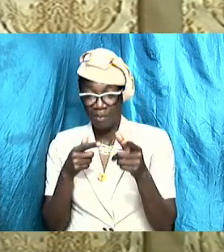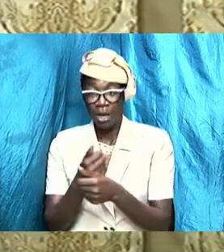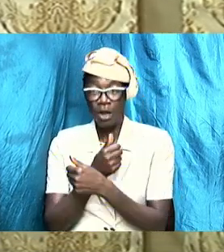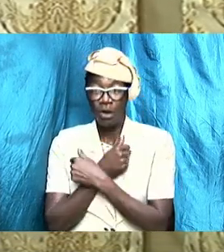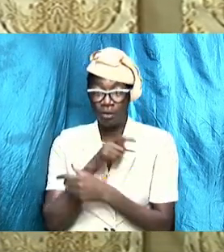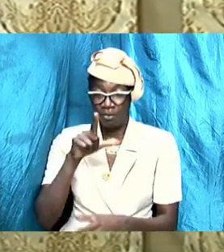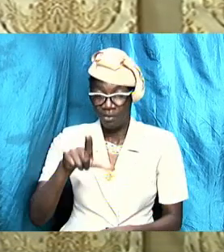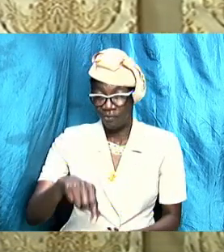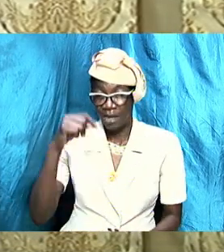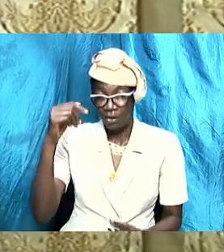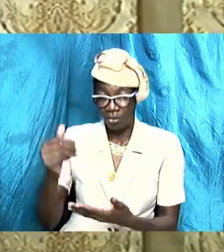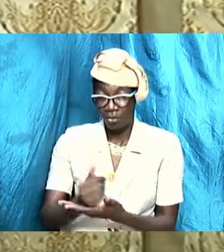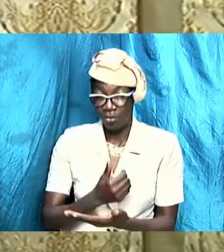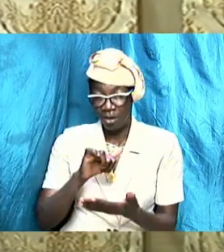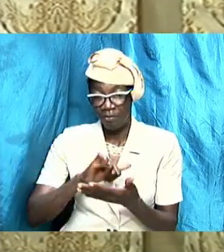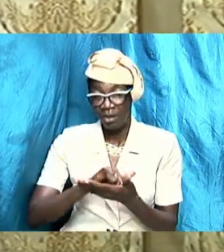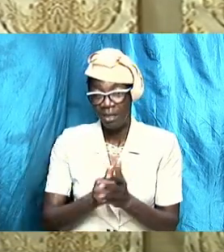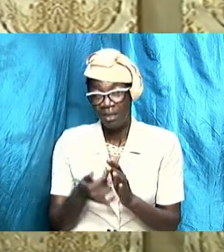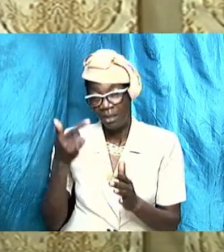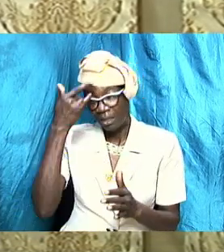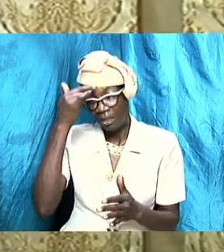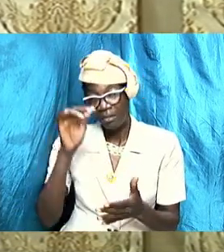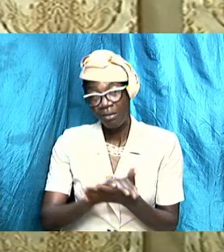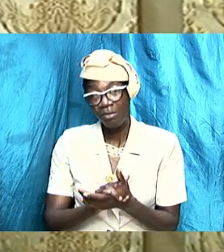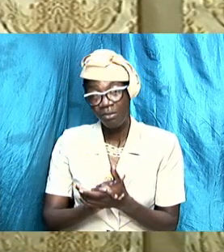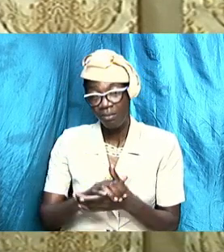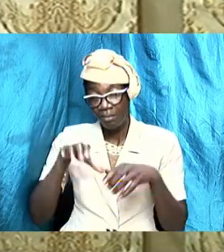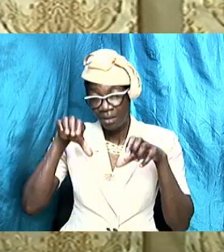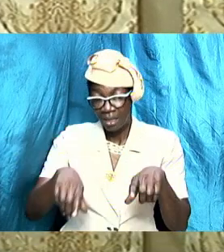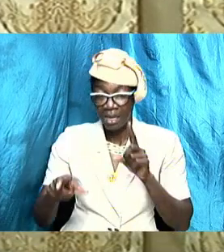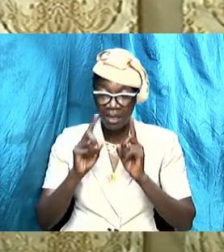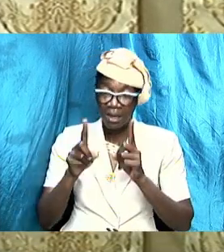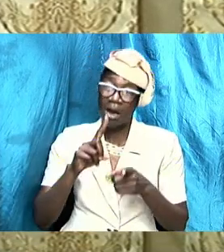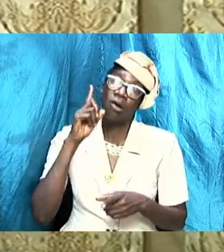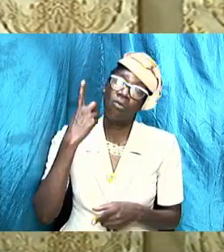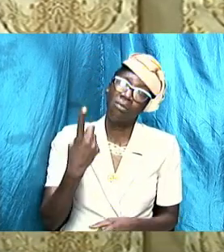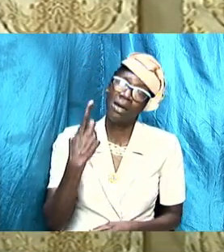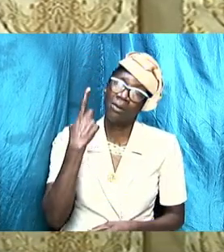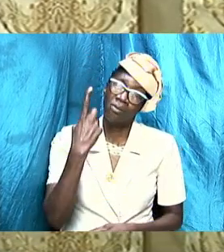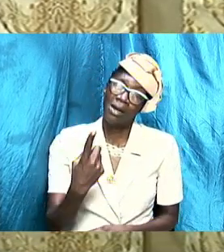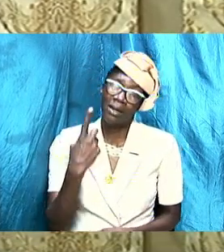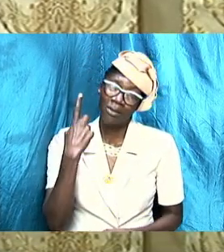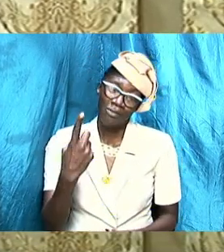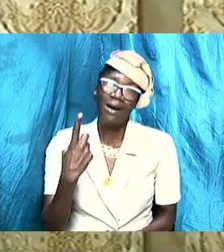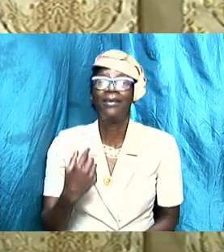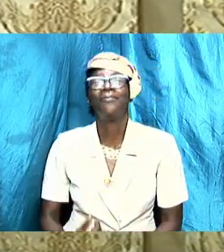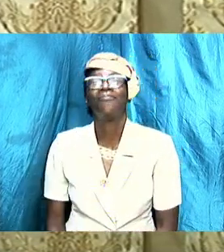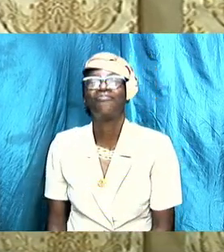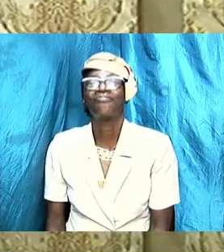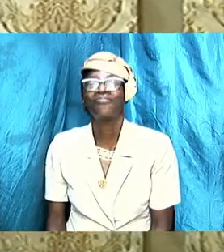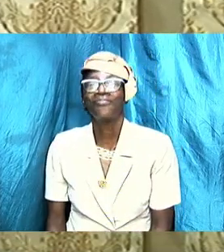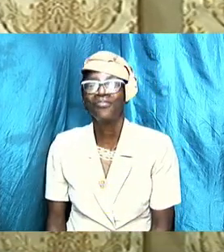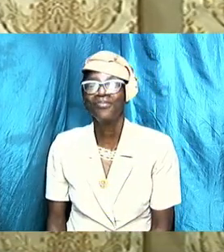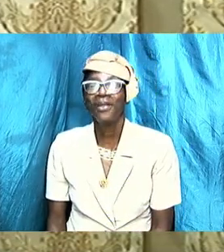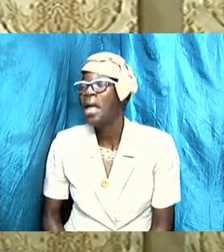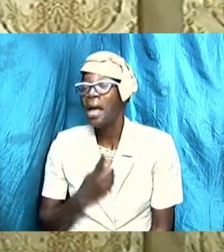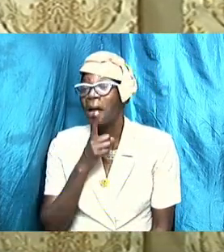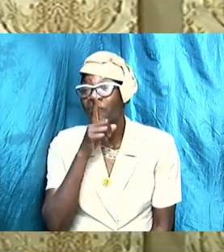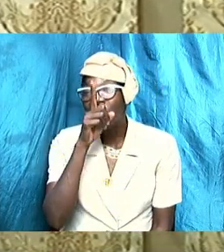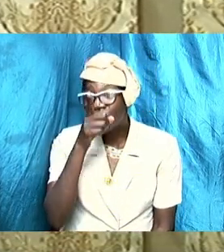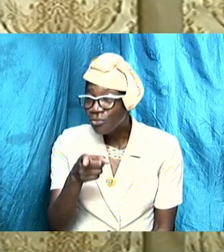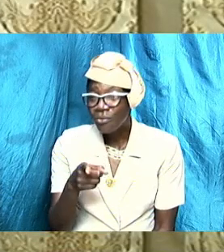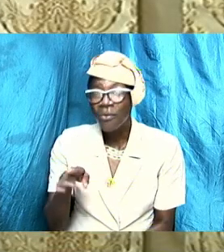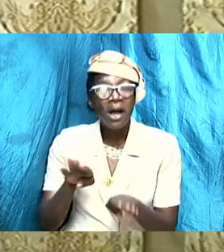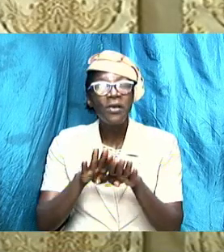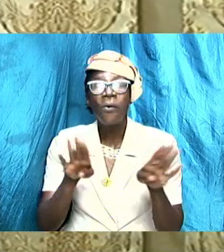you're these husbands so that we can talk one on one you know and be frank and